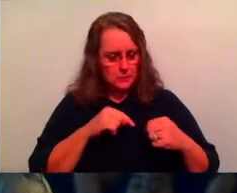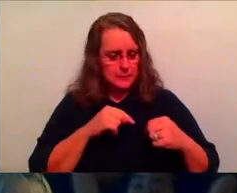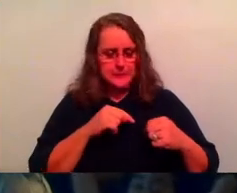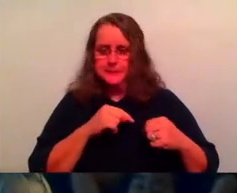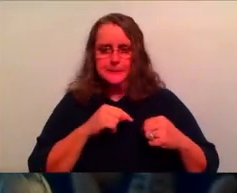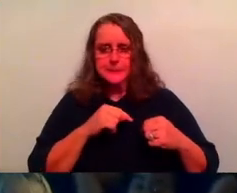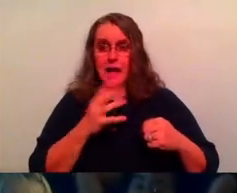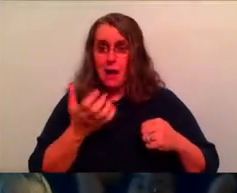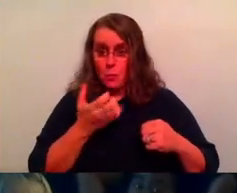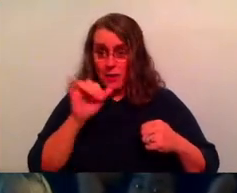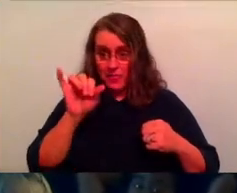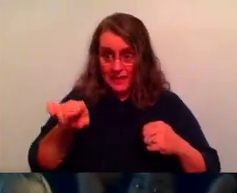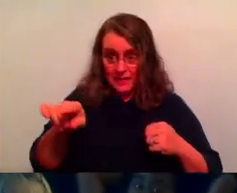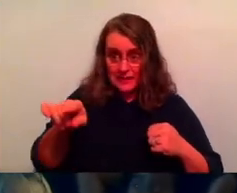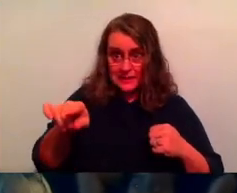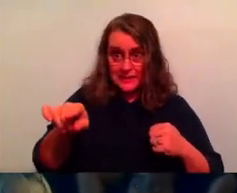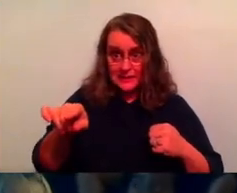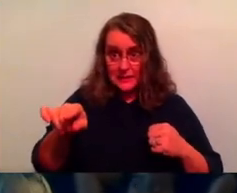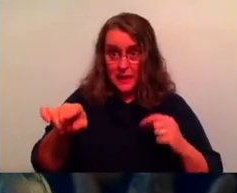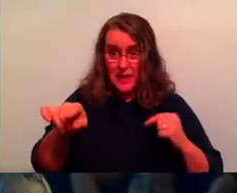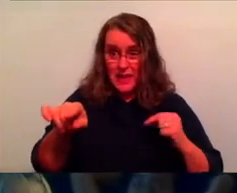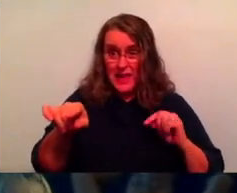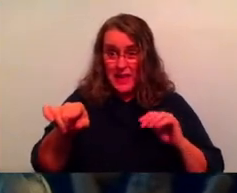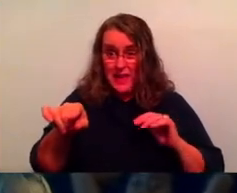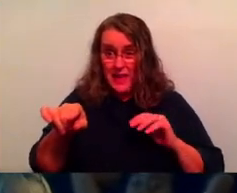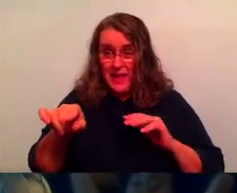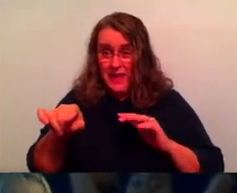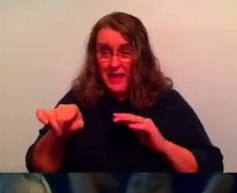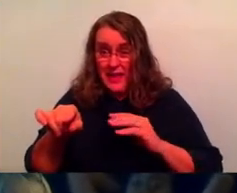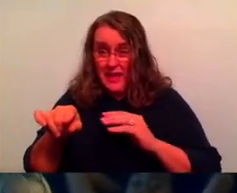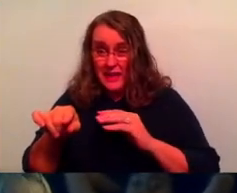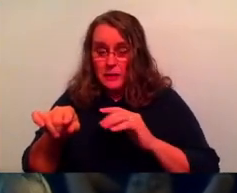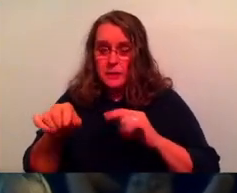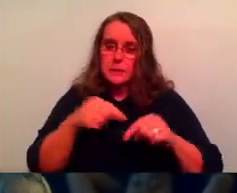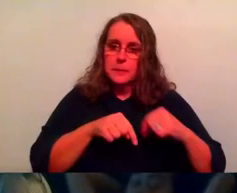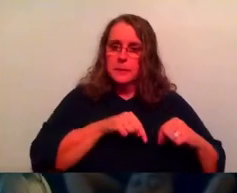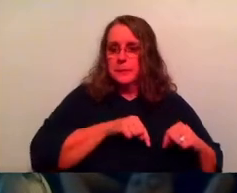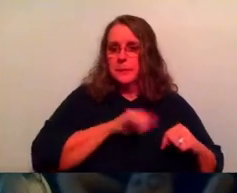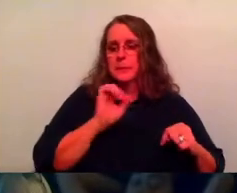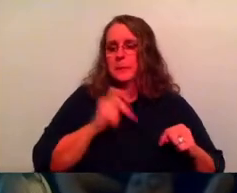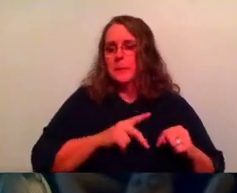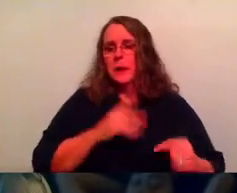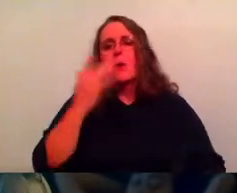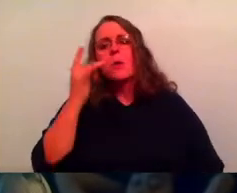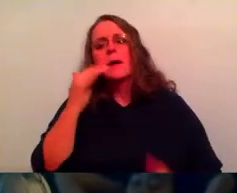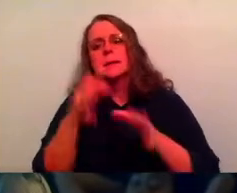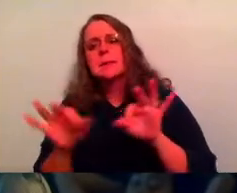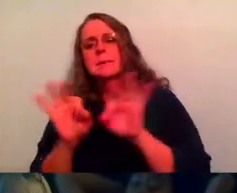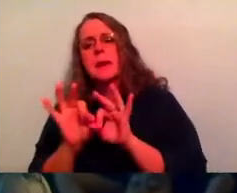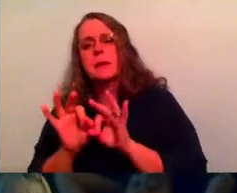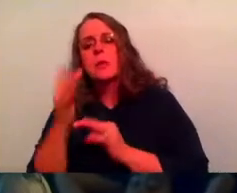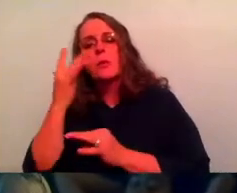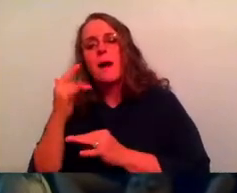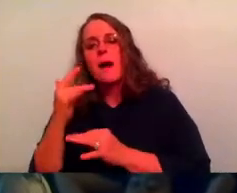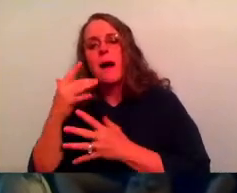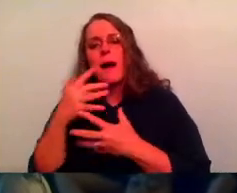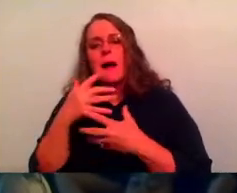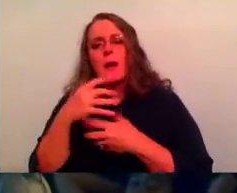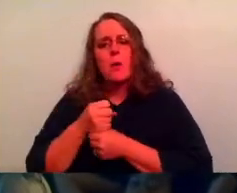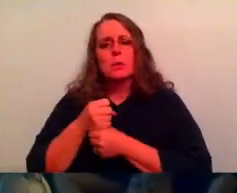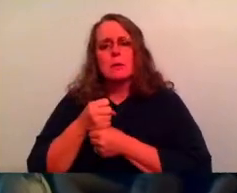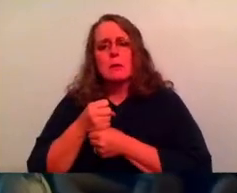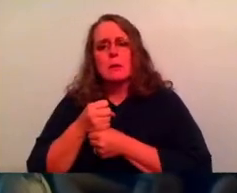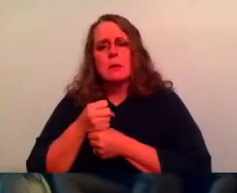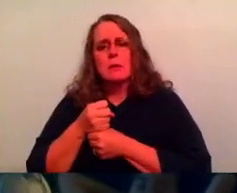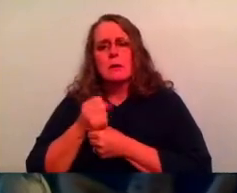but it didn't happen. And we fall back. So why does it really matter? Okay. Why is clinging in itself going back? Why is it